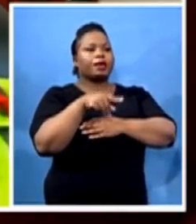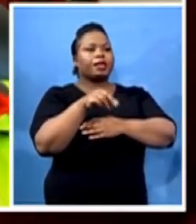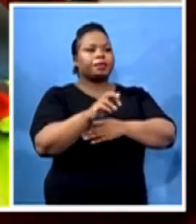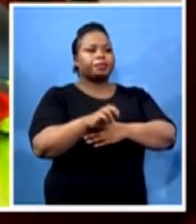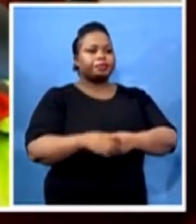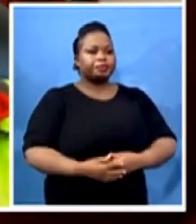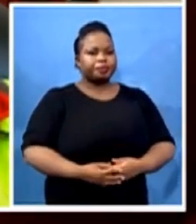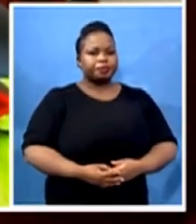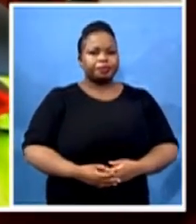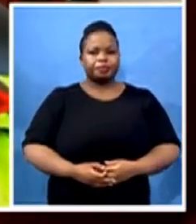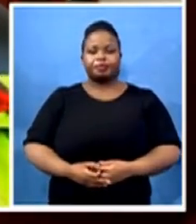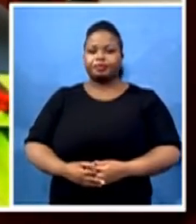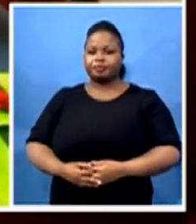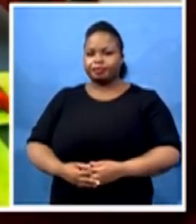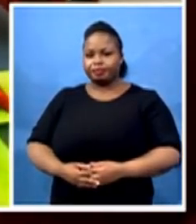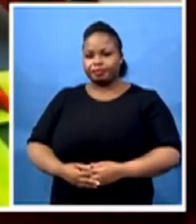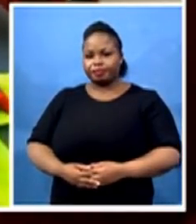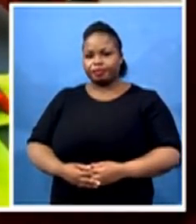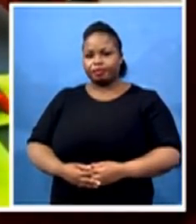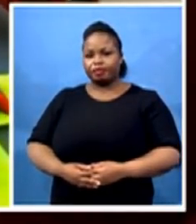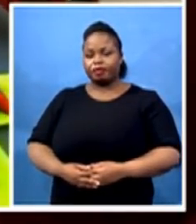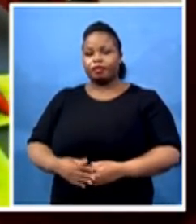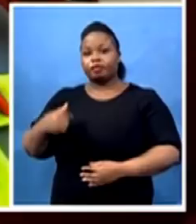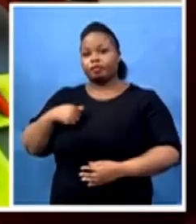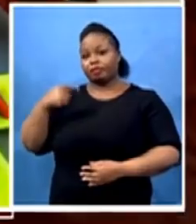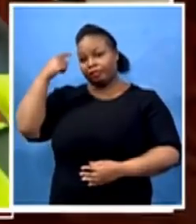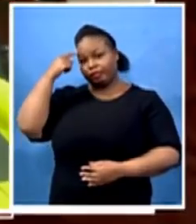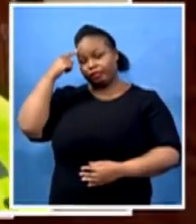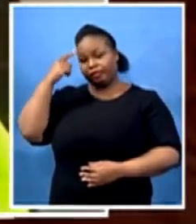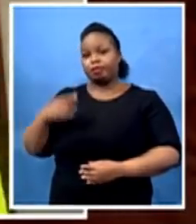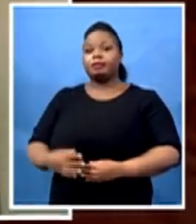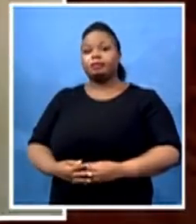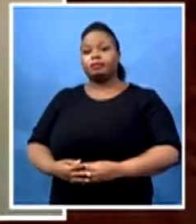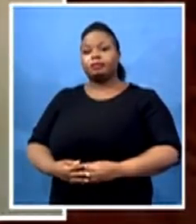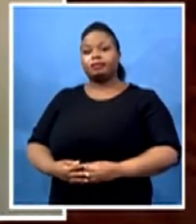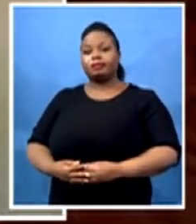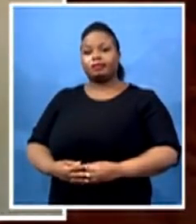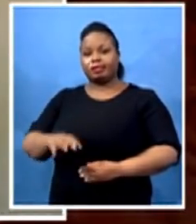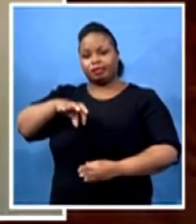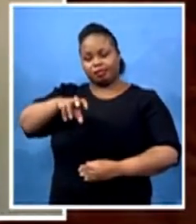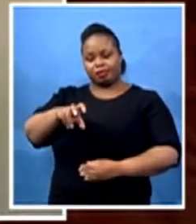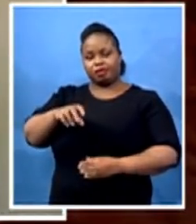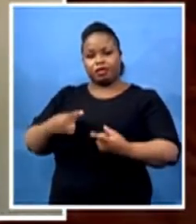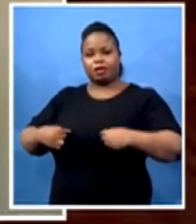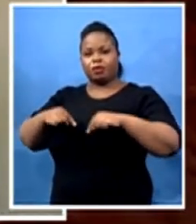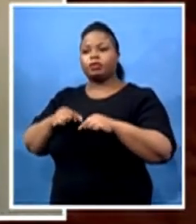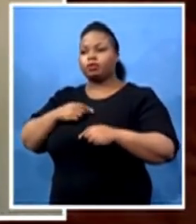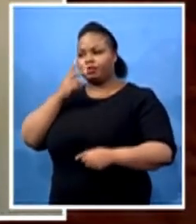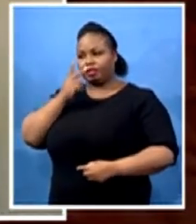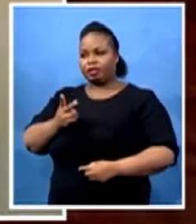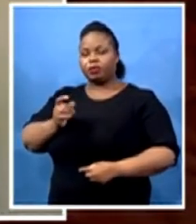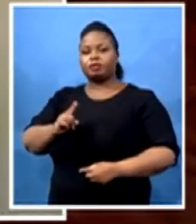I think as a province, we have noted, you remember that some few